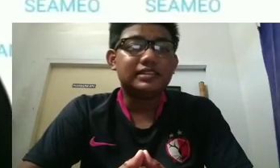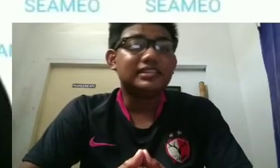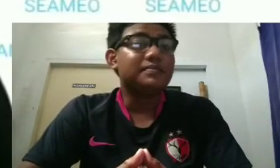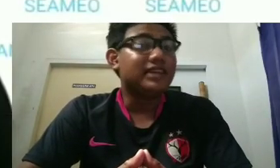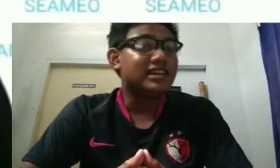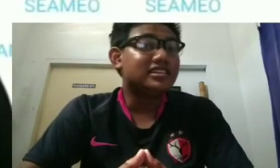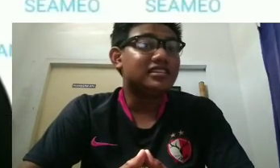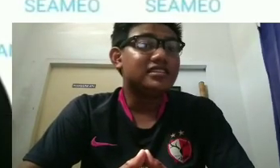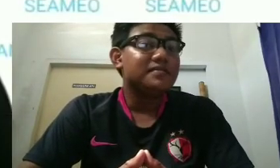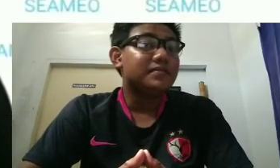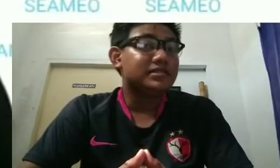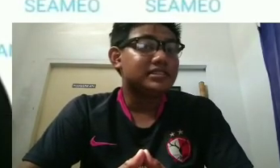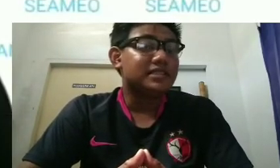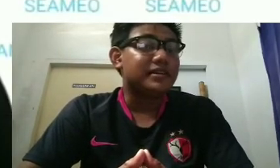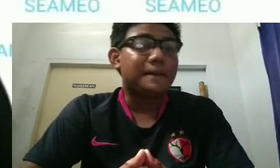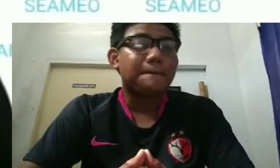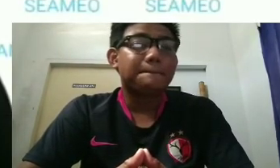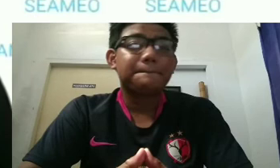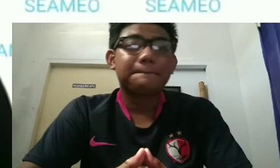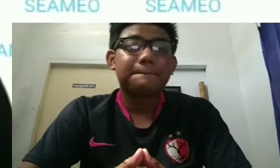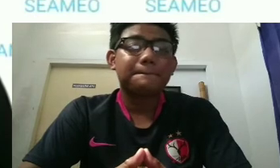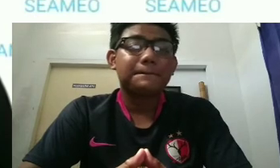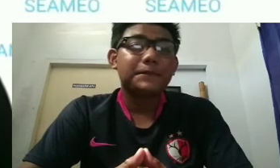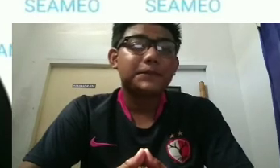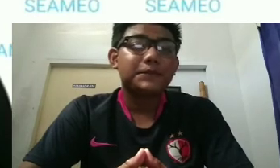untuk berlajar dan mengajar bersama